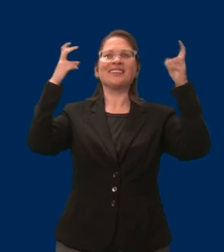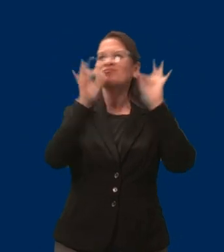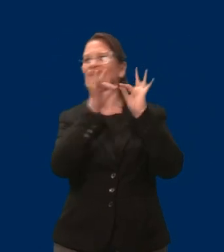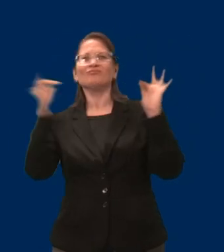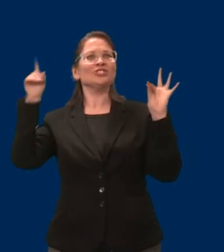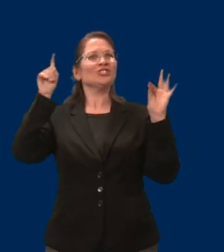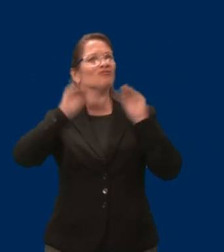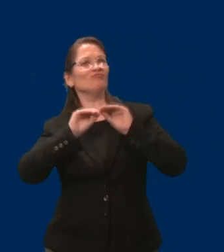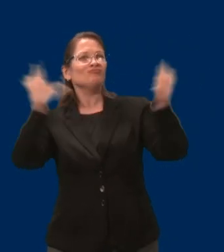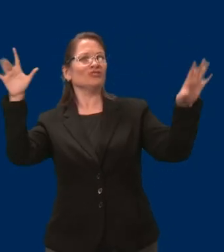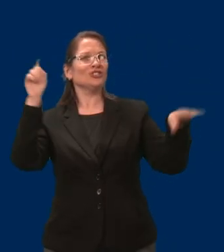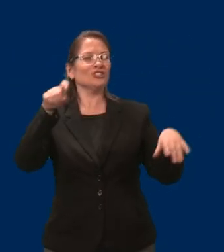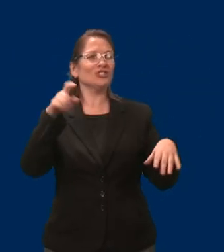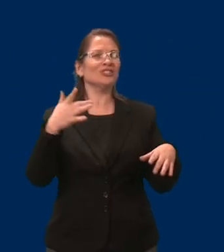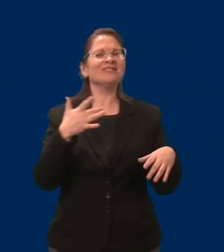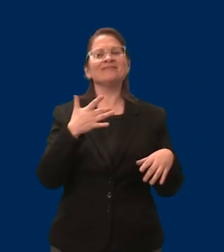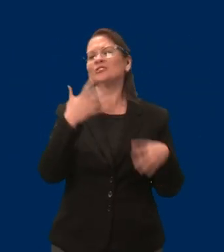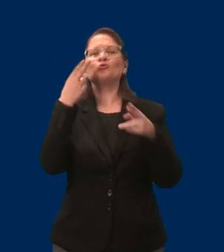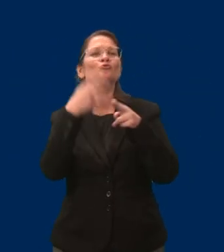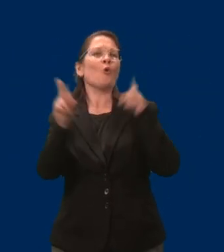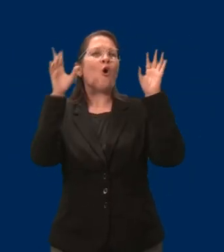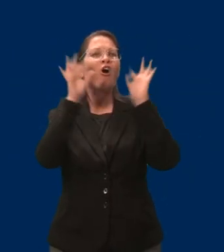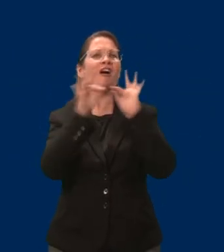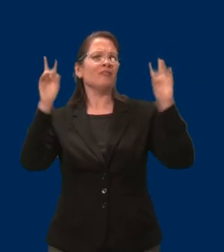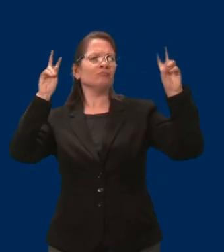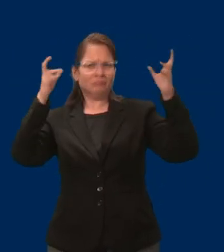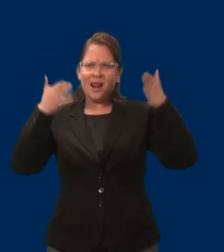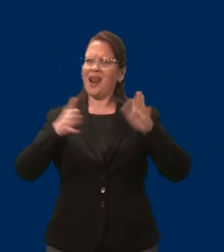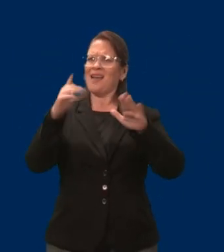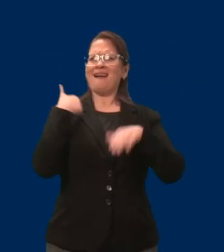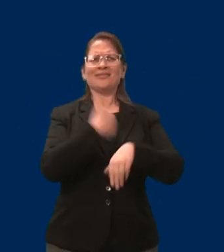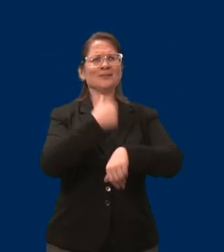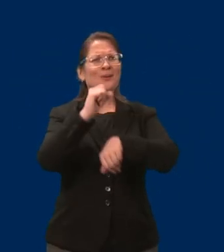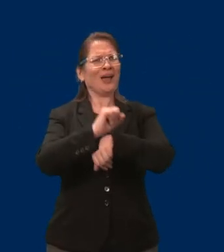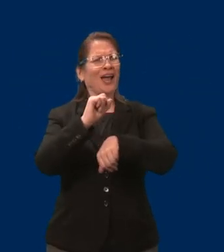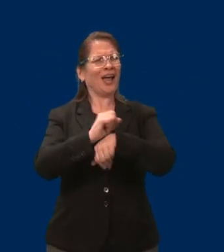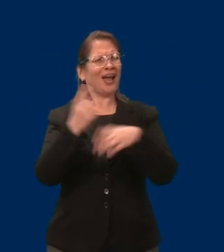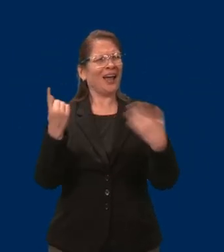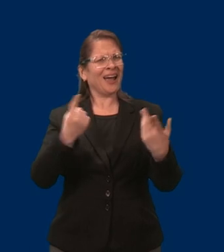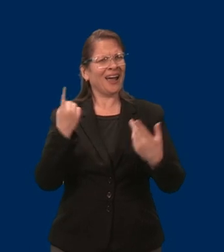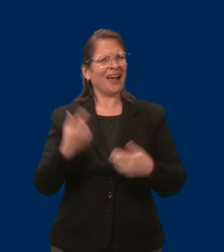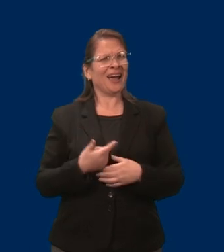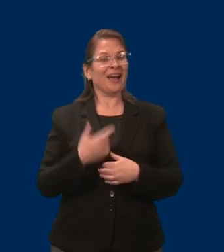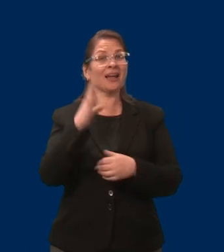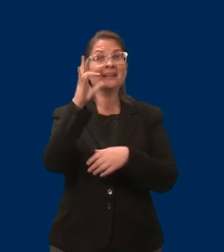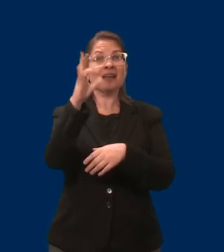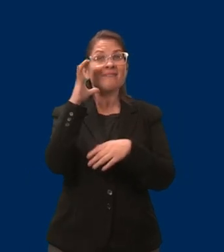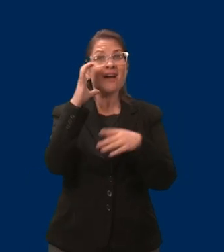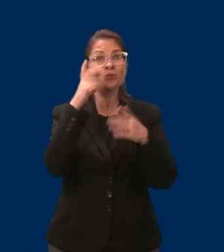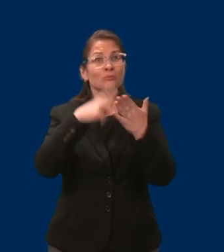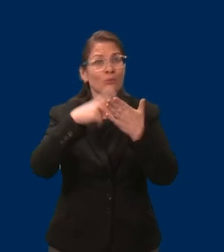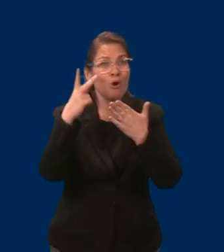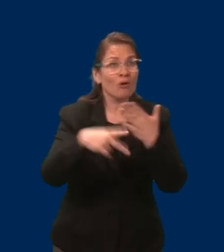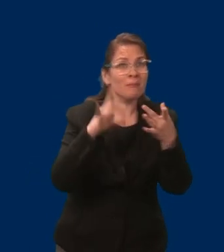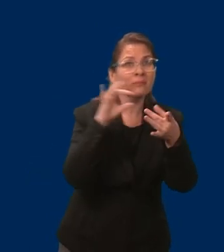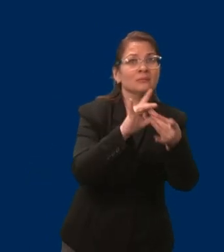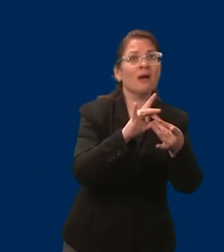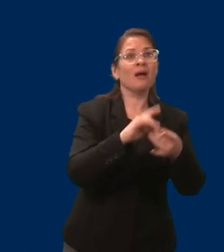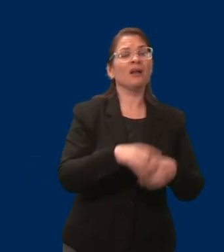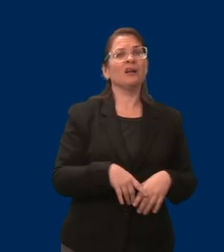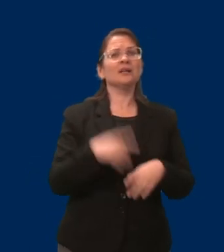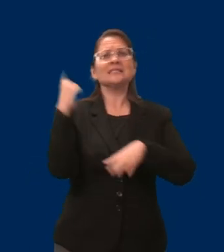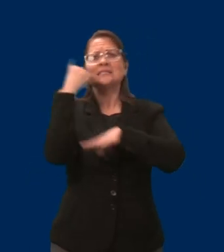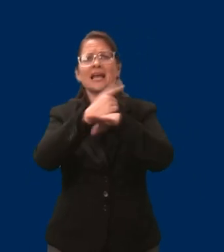700, this thing, some of the waiver programs, the exploration with the day services programs and